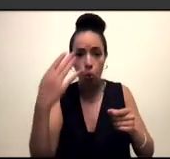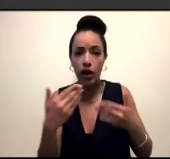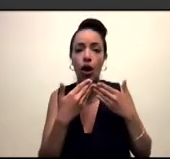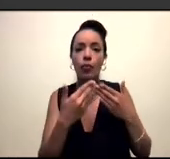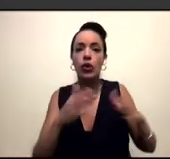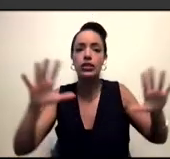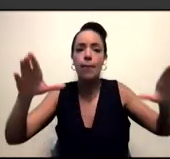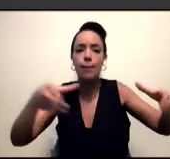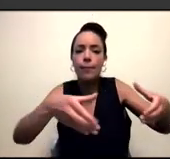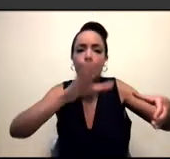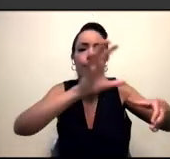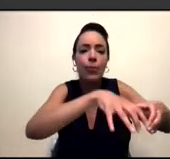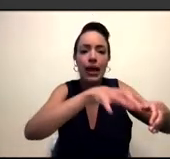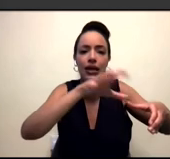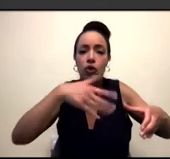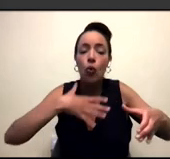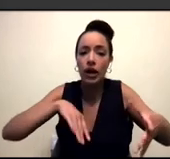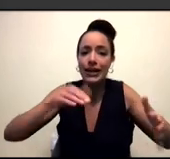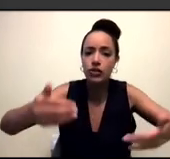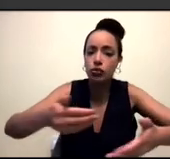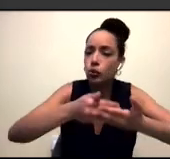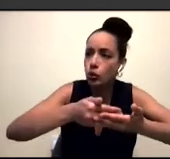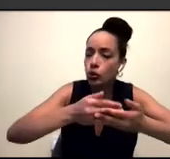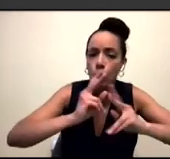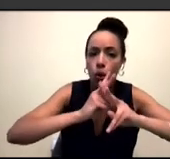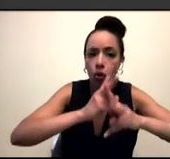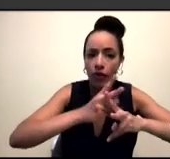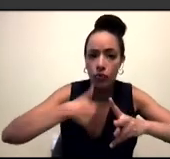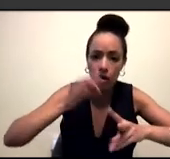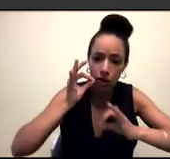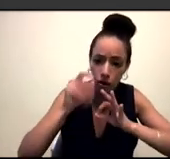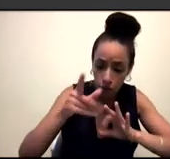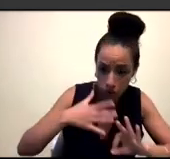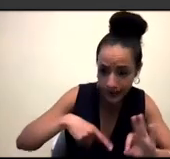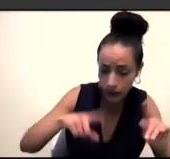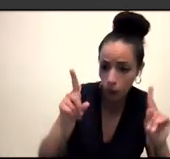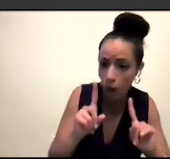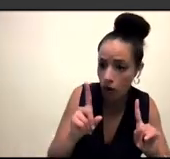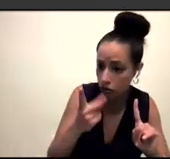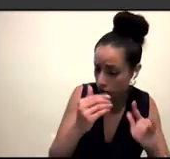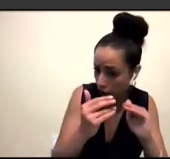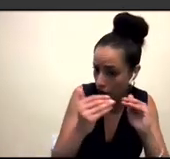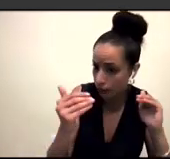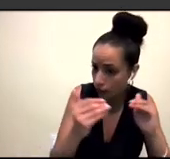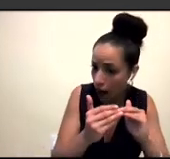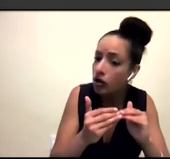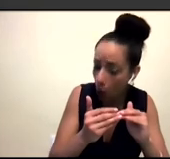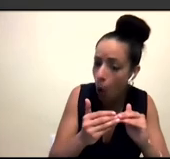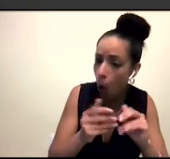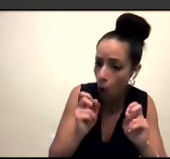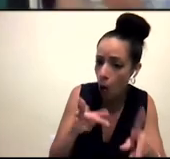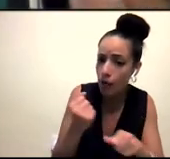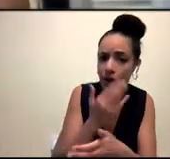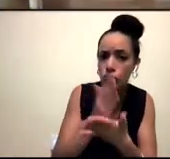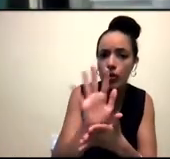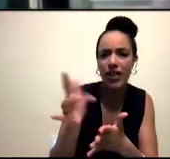like, we need to hold people. We need to understand, like, we need to ask people what their needs are, how we can meet them and how we can make them feel safe. Right. And so if that means